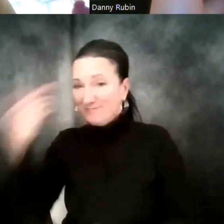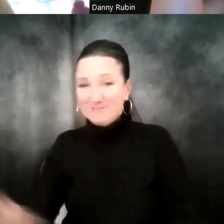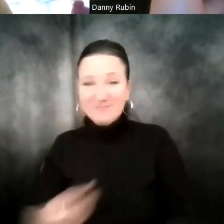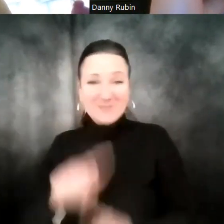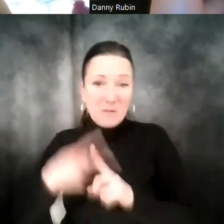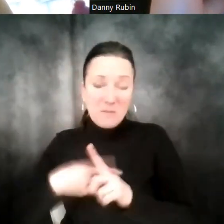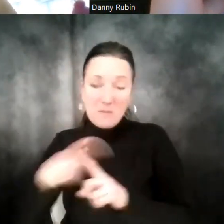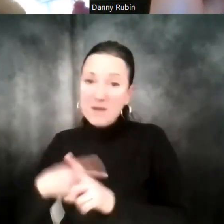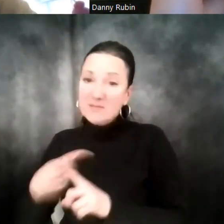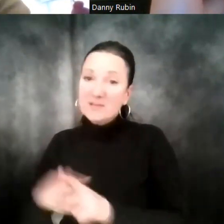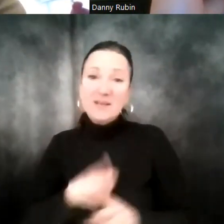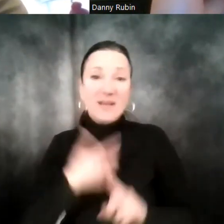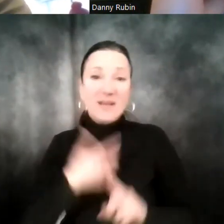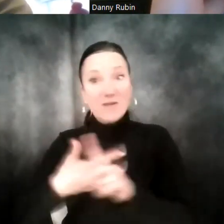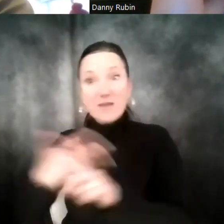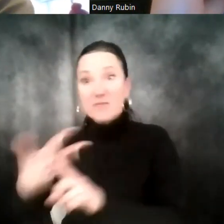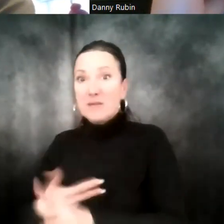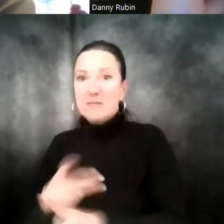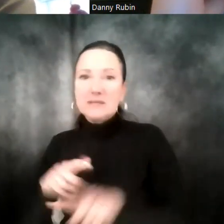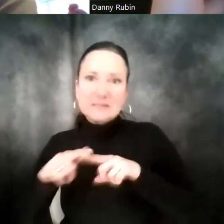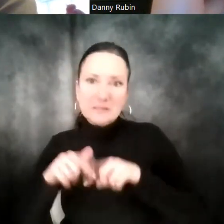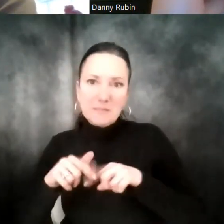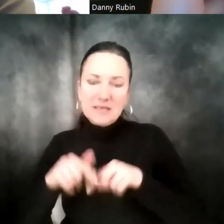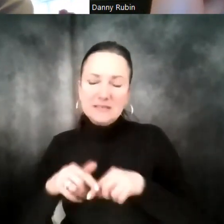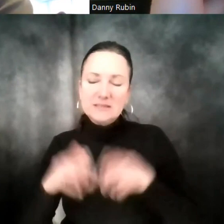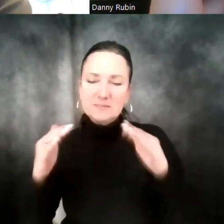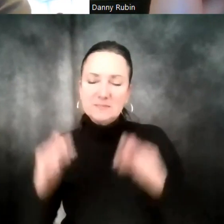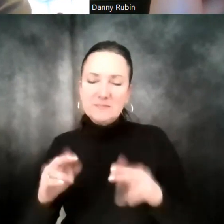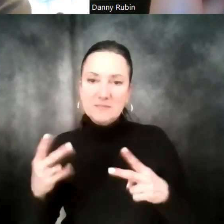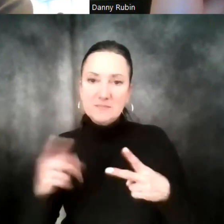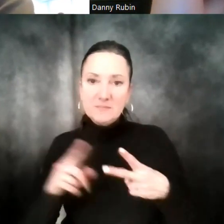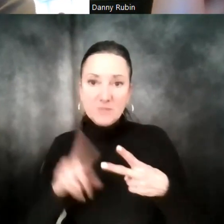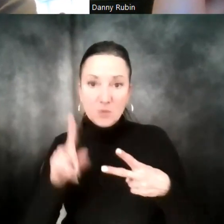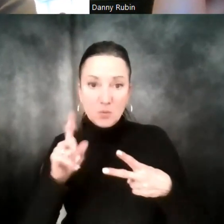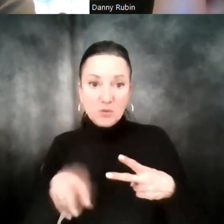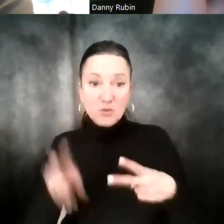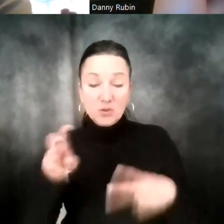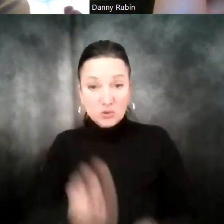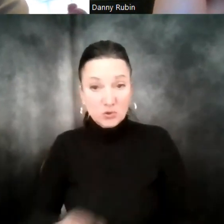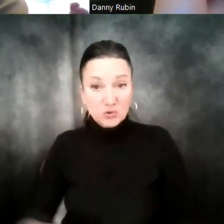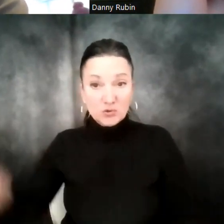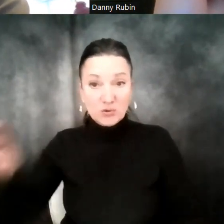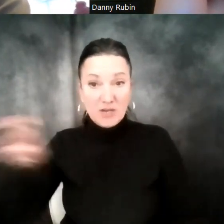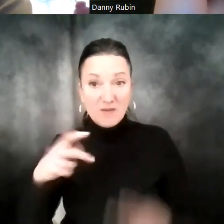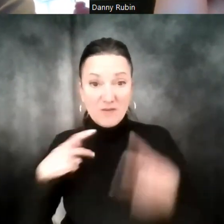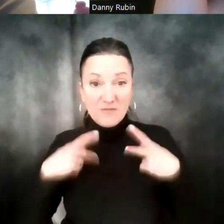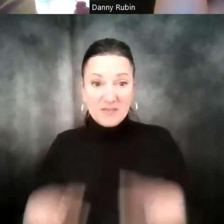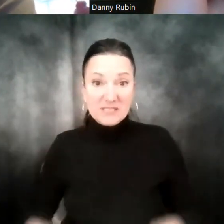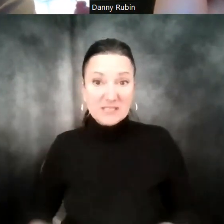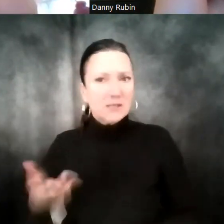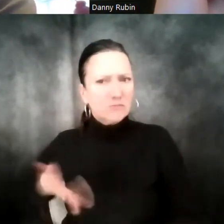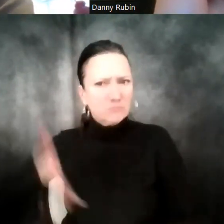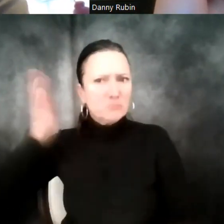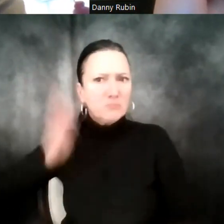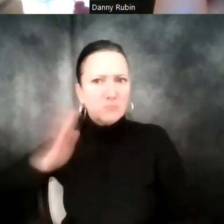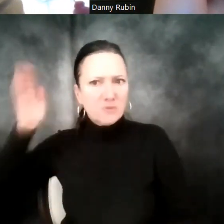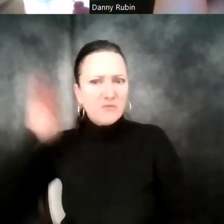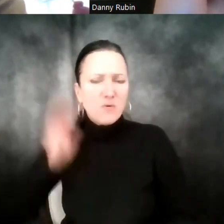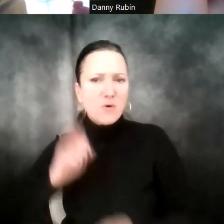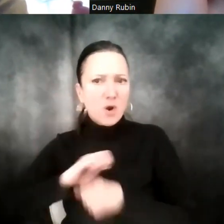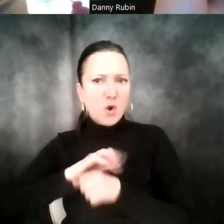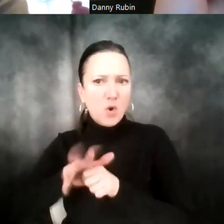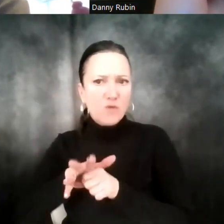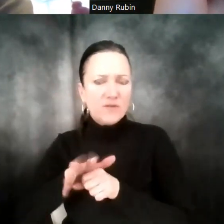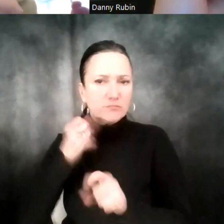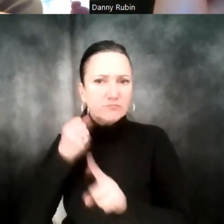that's kind of how we space these out. Second question regarding if we travel to see advertisers. That used to be the case before the pandemic